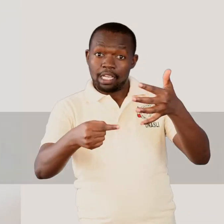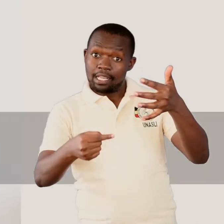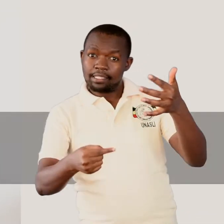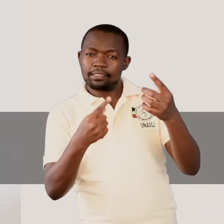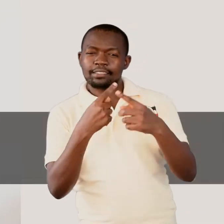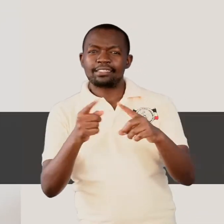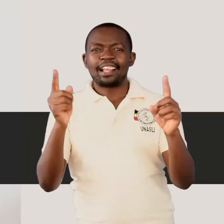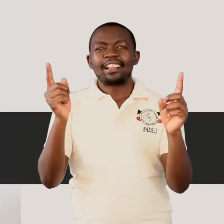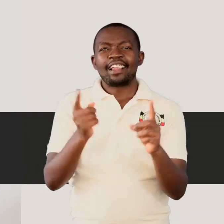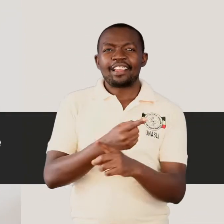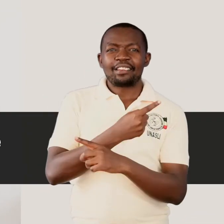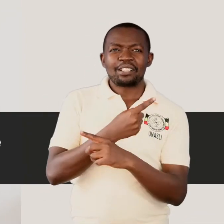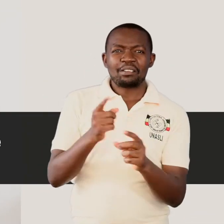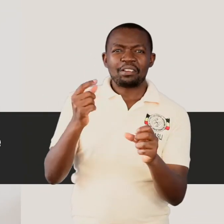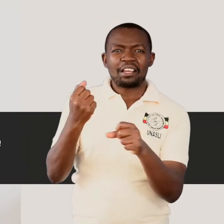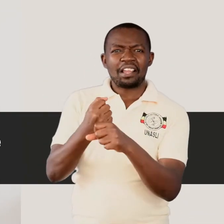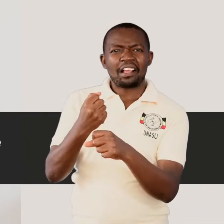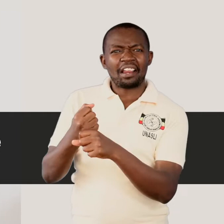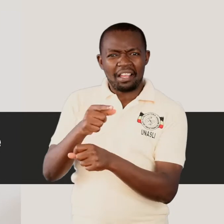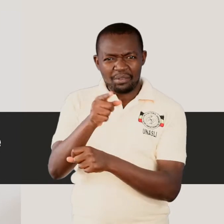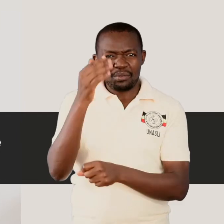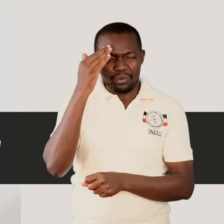that we know about.